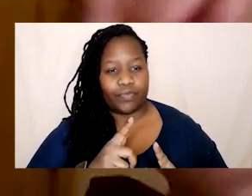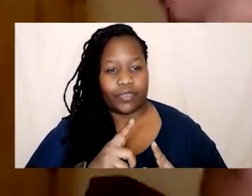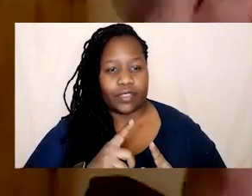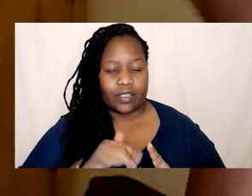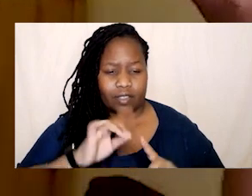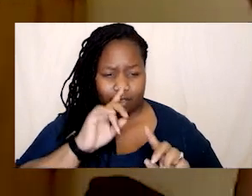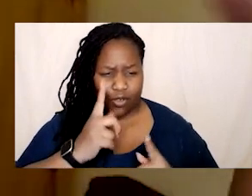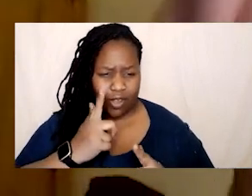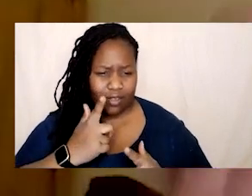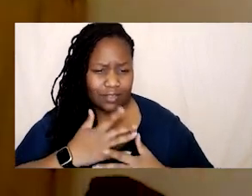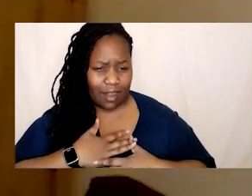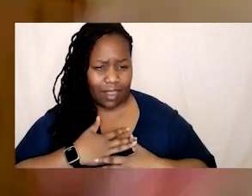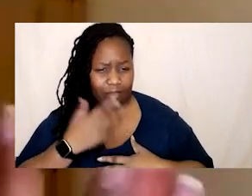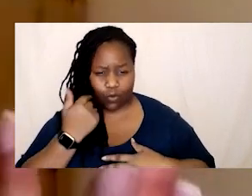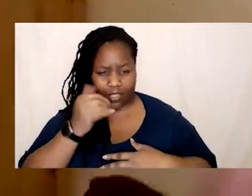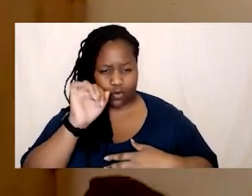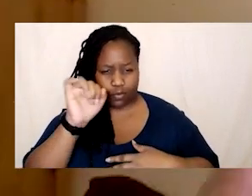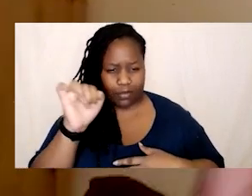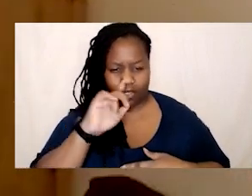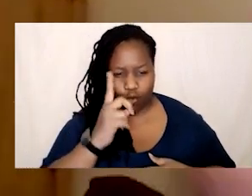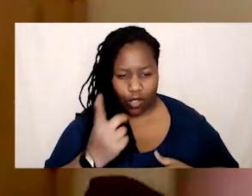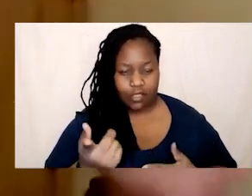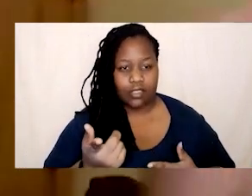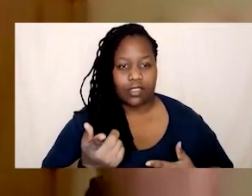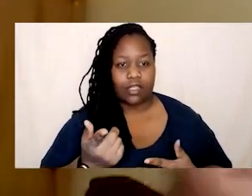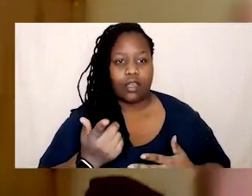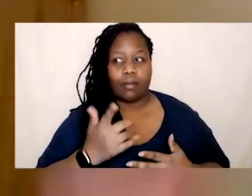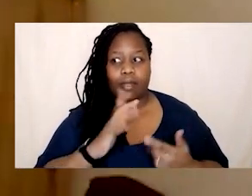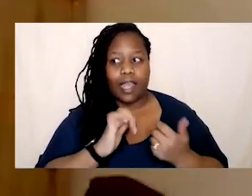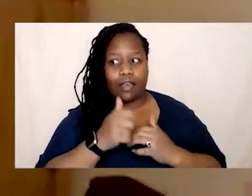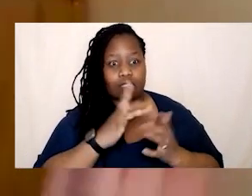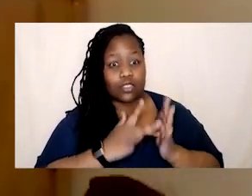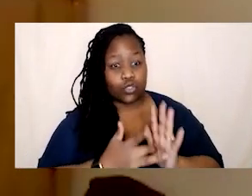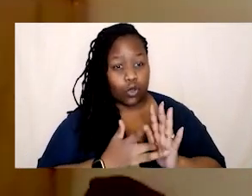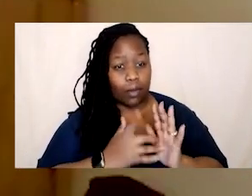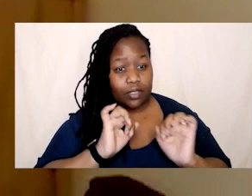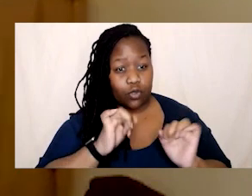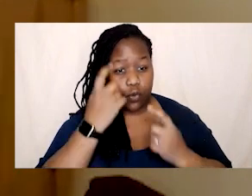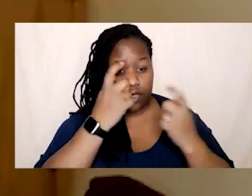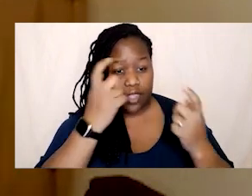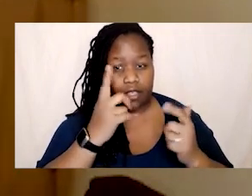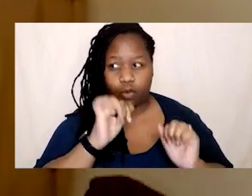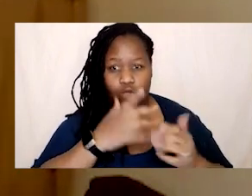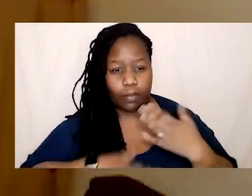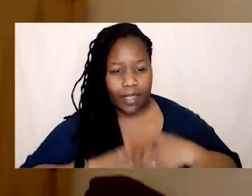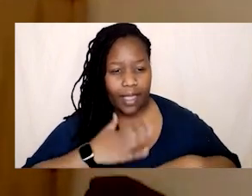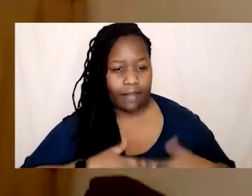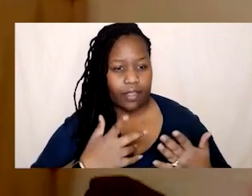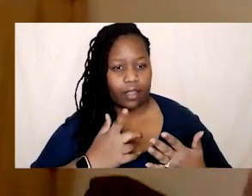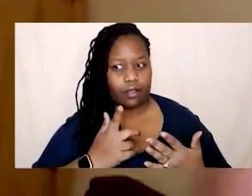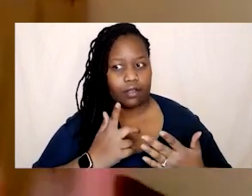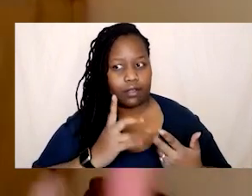supremacy but but like in terms of like how how it shows up in your in your thinking and in your patterns of behavior like i found that so